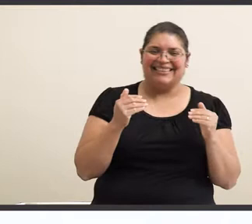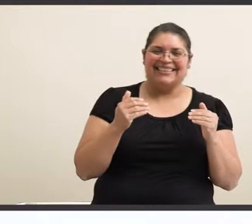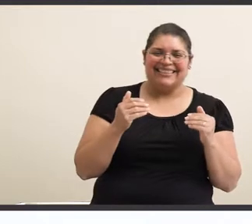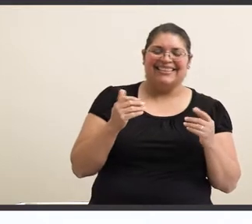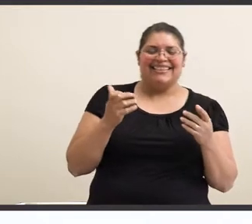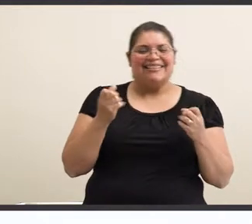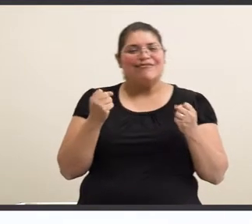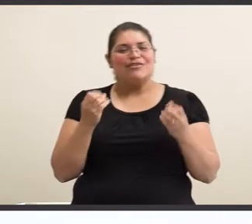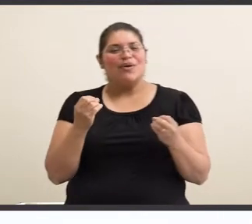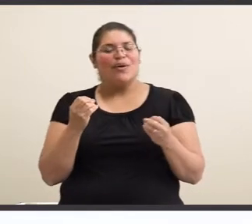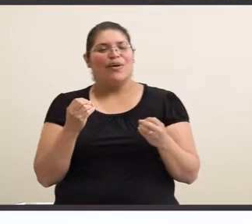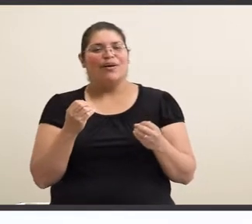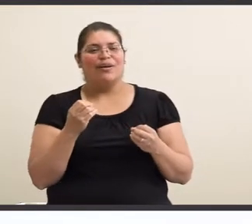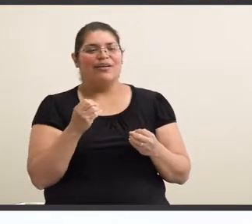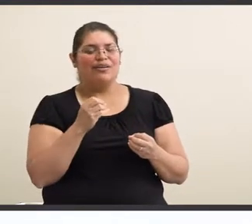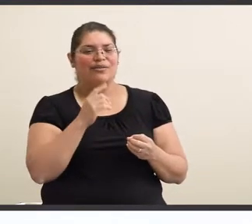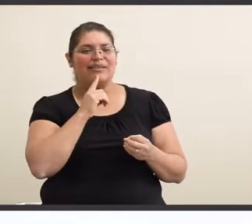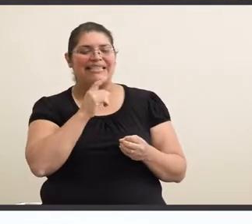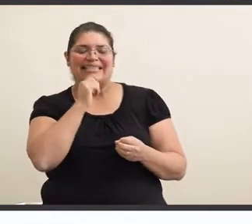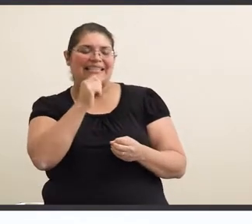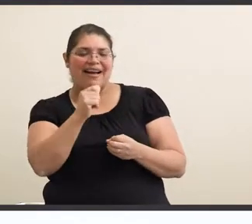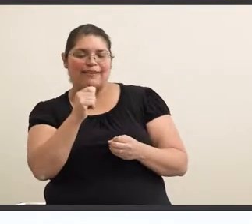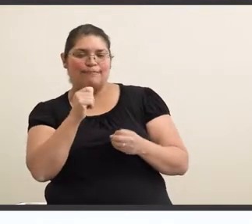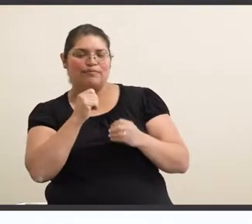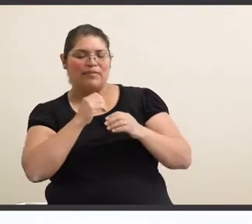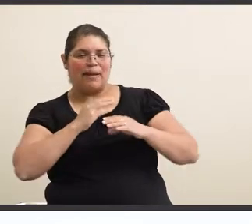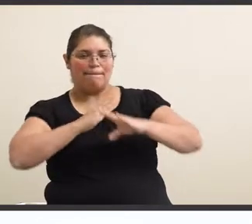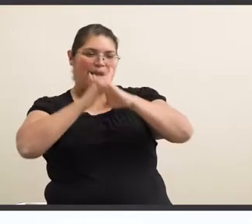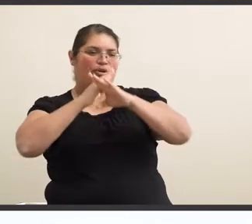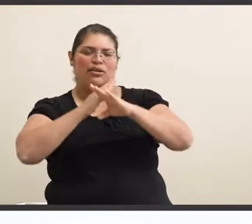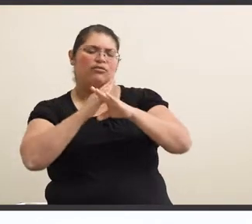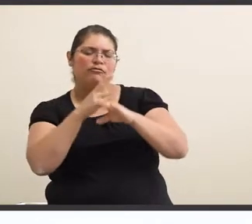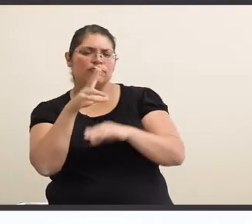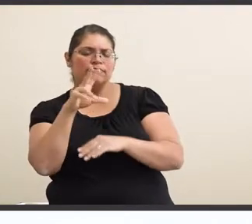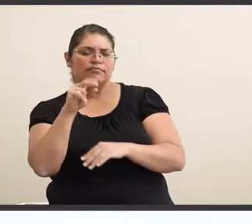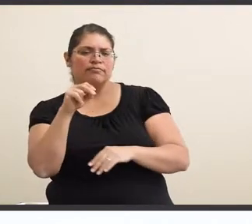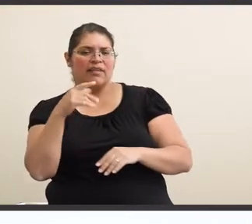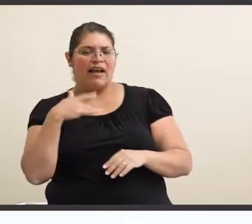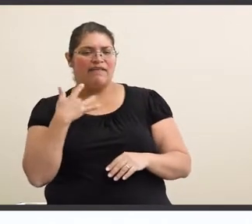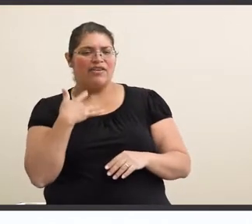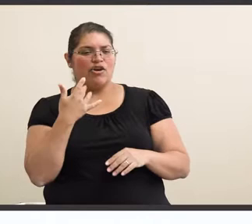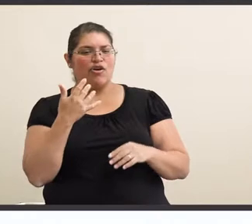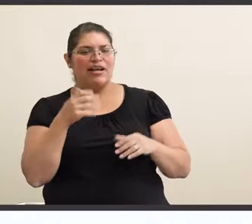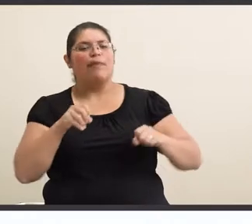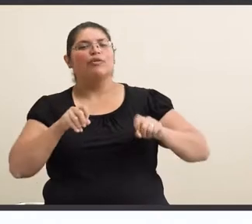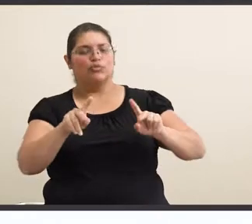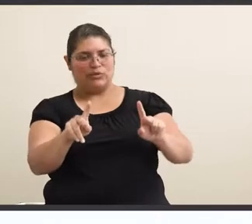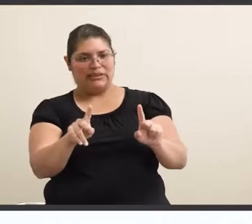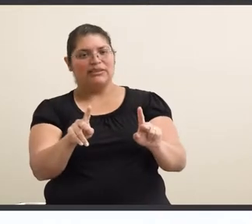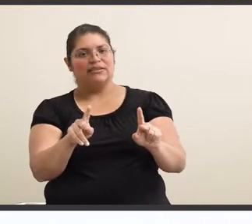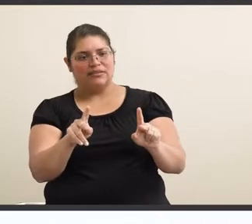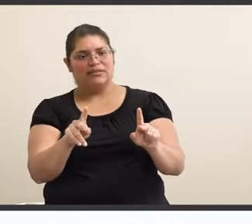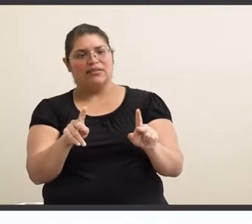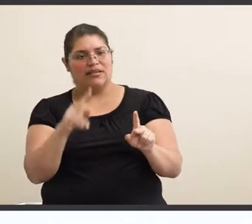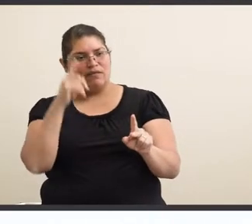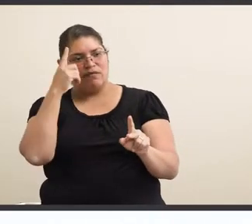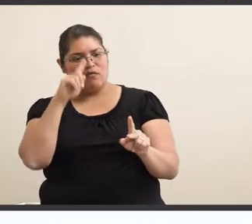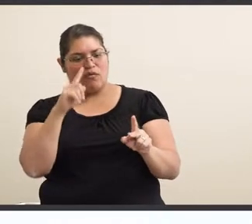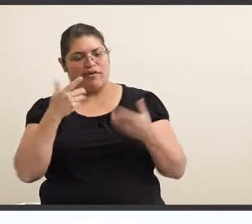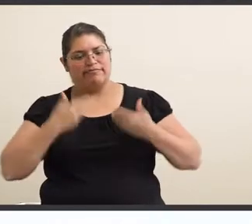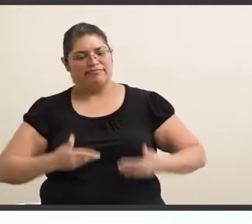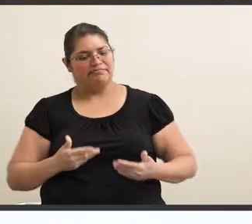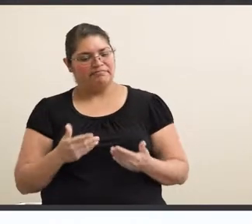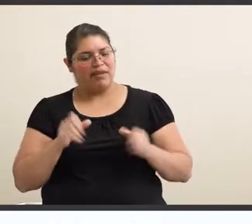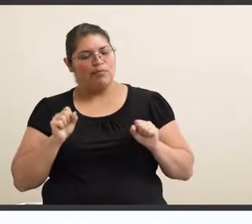So it's just, it's not a barrier. It's just, I think an opportunity to just be different